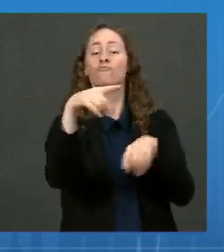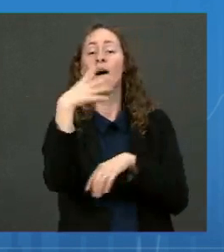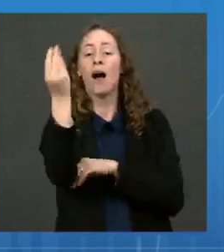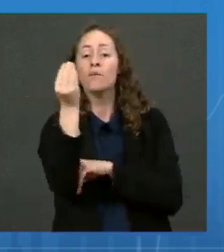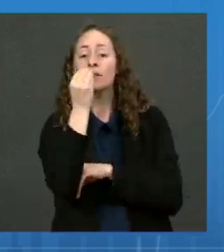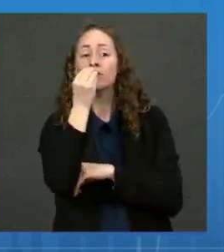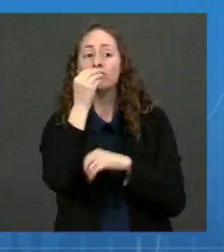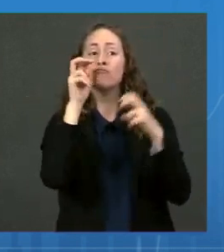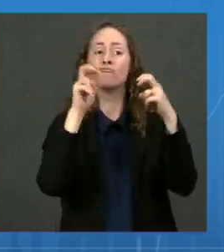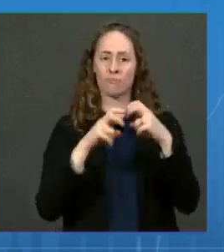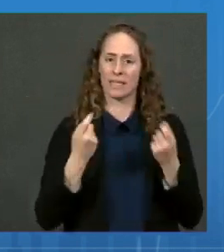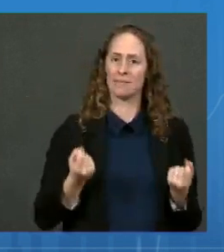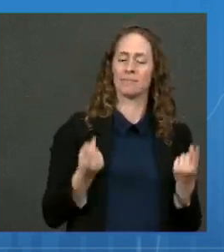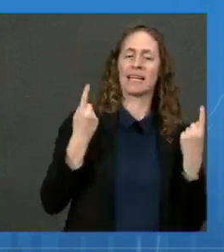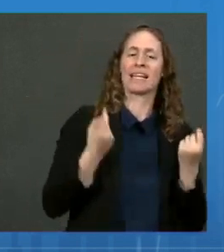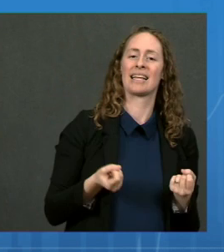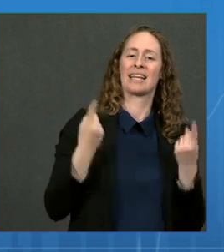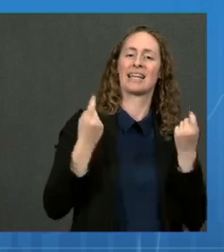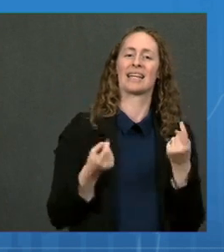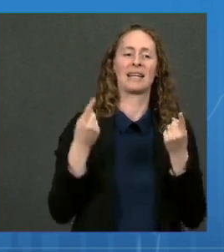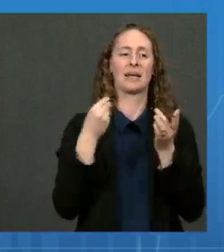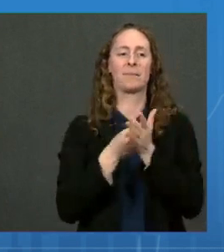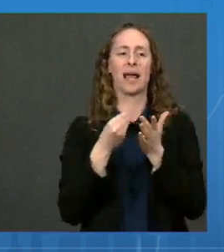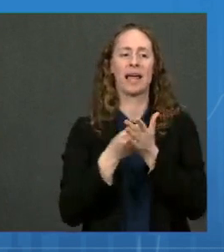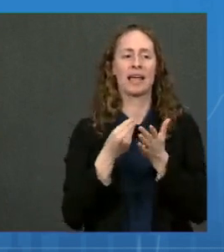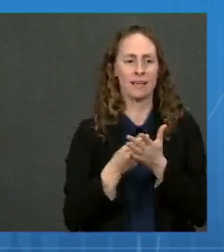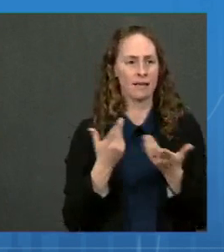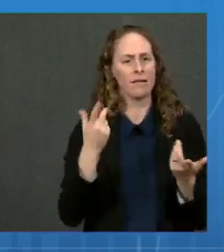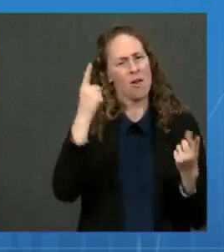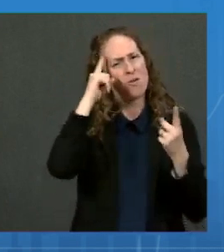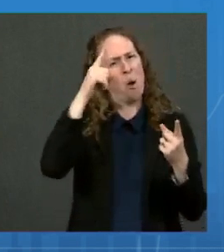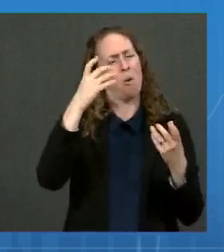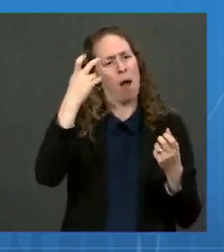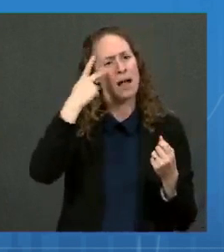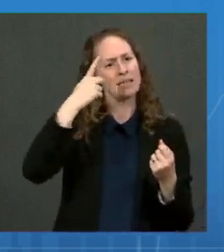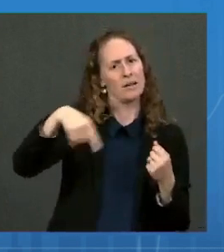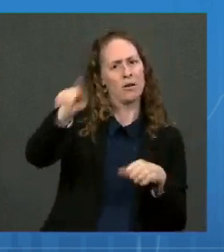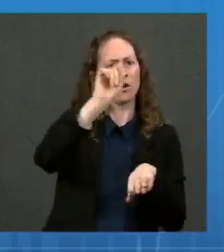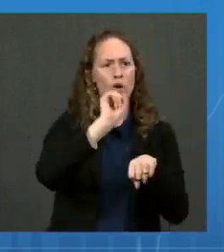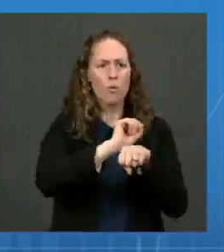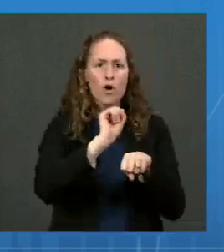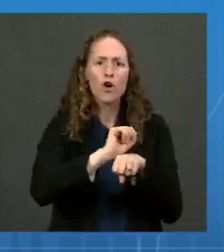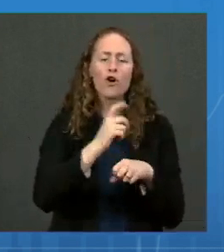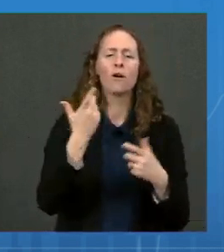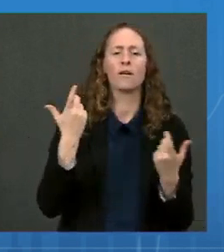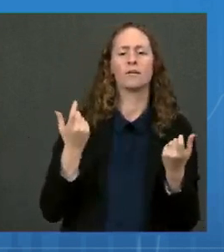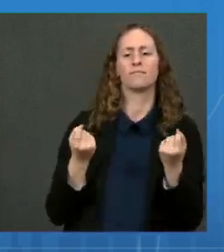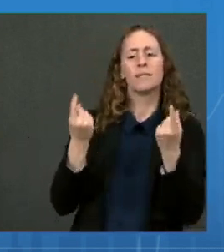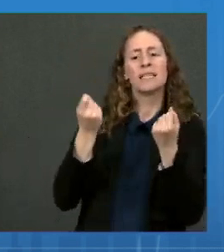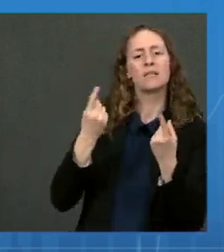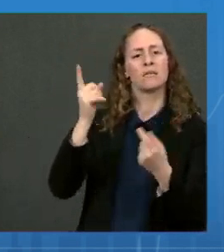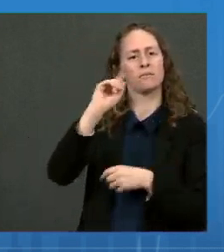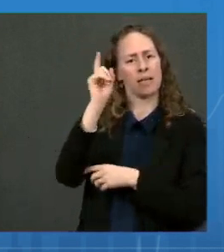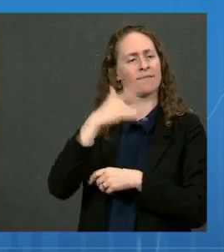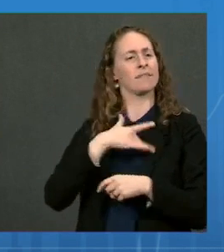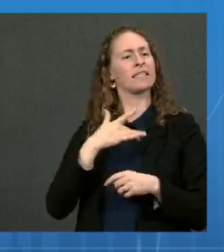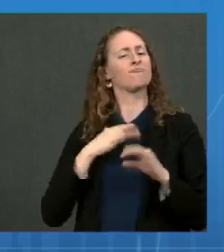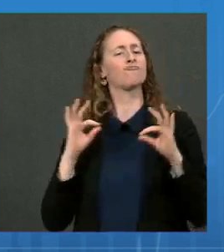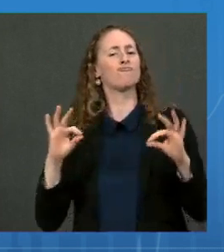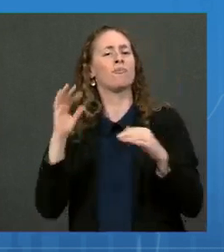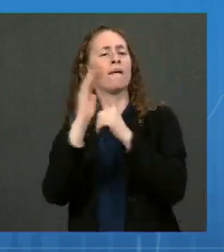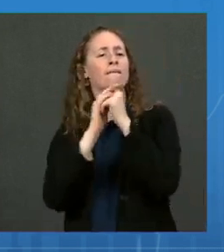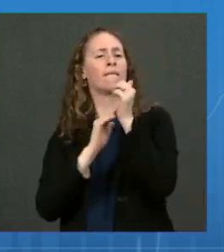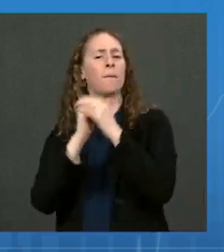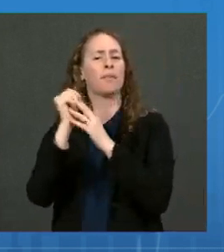People want to work, shop, and visit where they feel safe. And that's why vaccination requirements are supported by the majority of